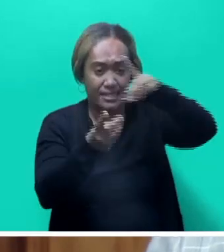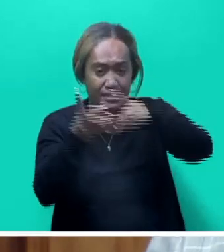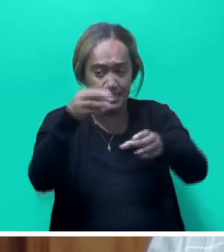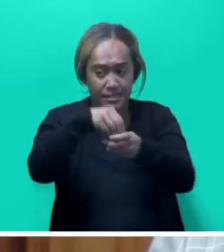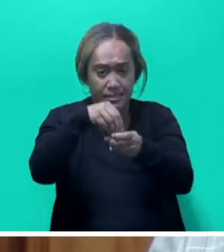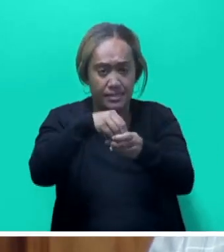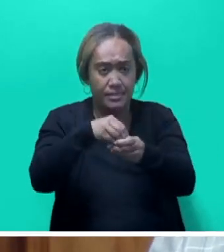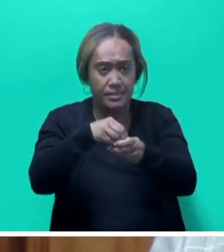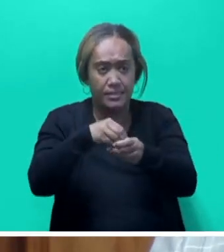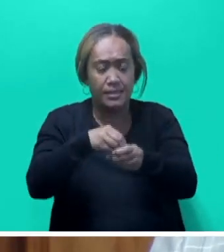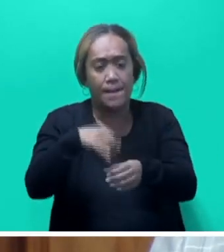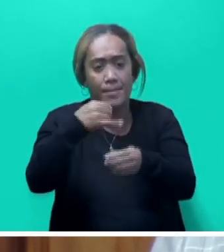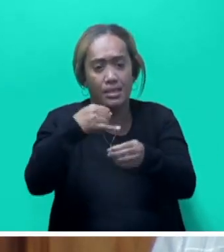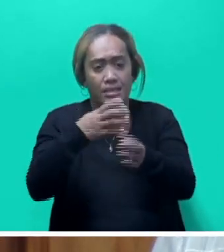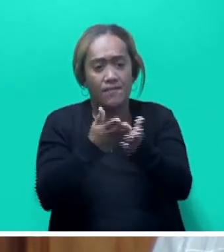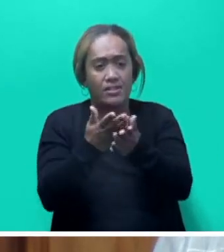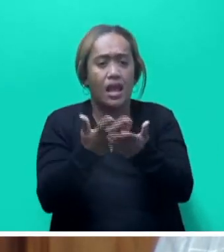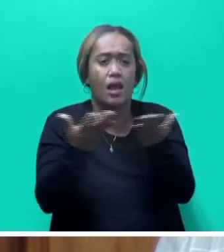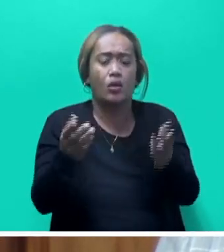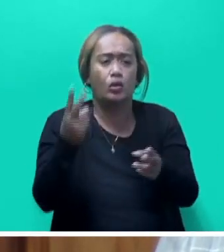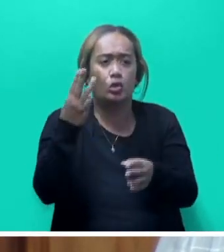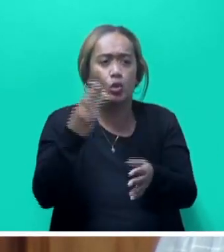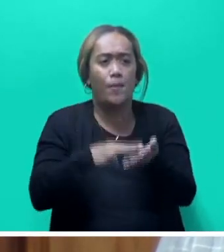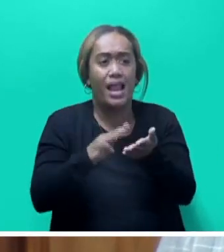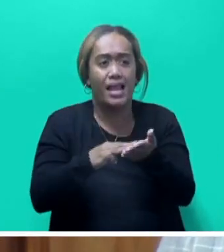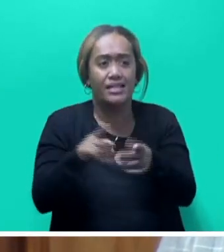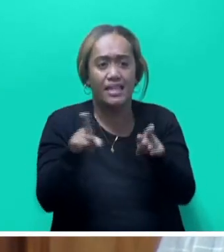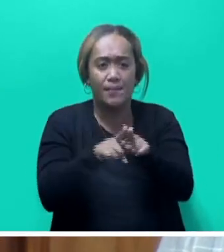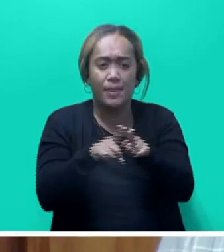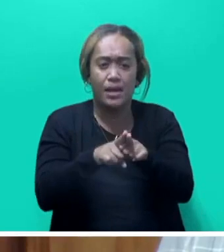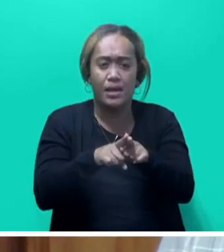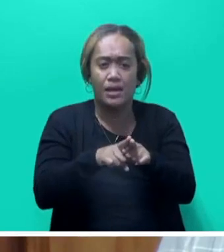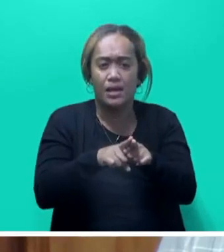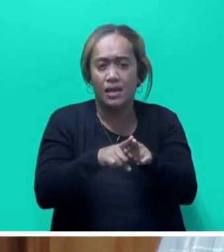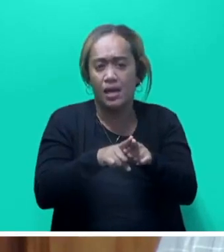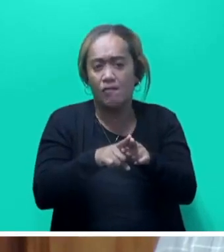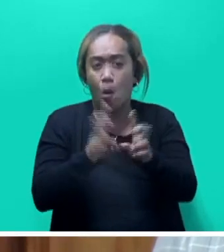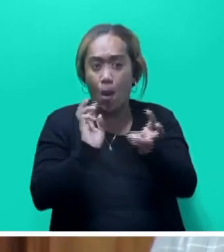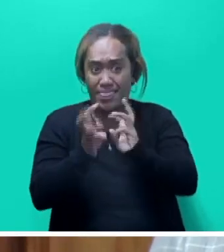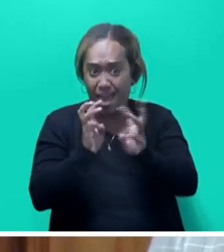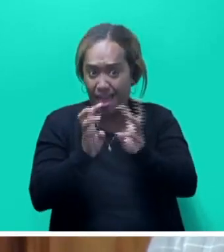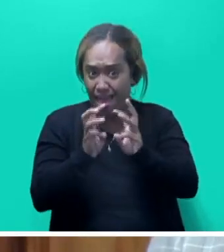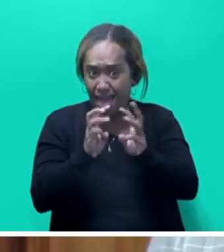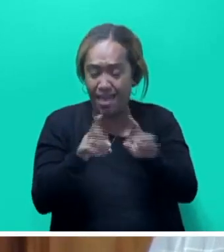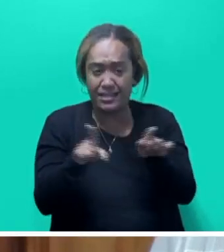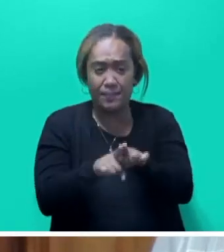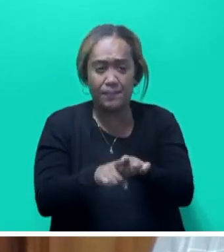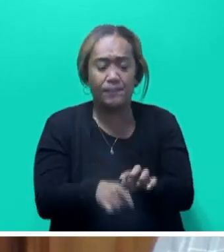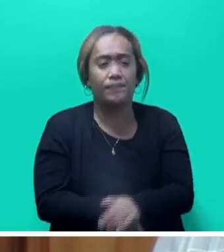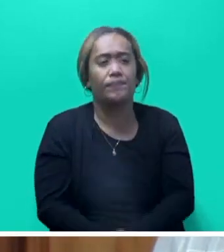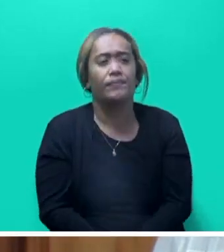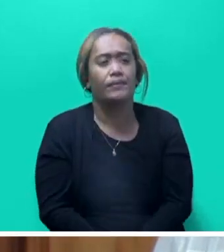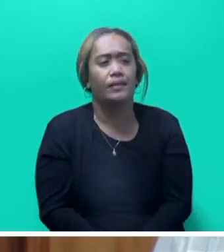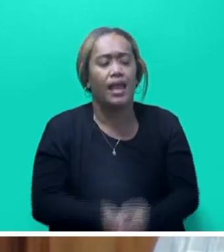MET services were provided with 2 million for the upgrade of No Suri radar. 1.6 million has been paid as phase 1, purchasing